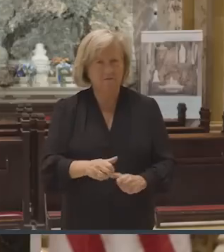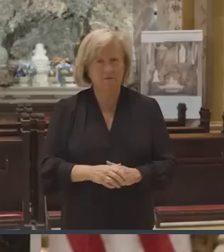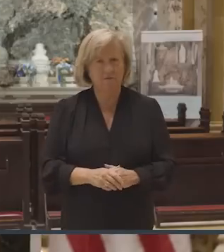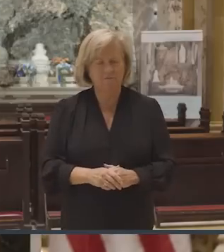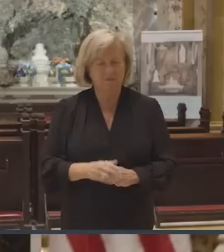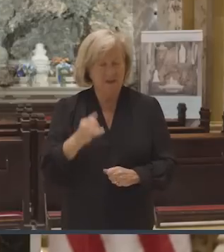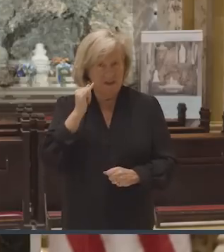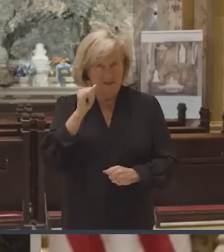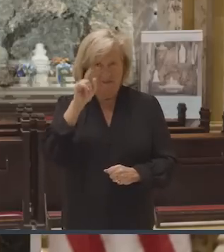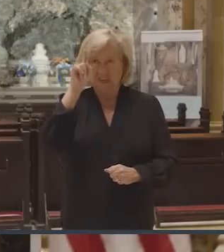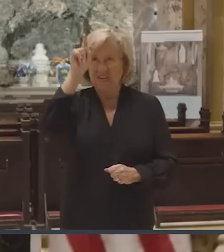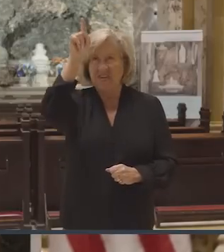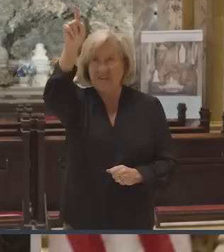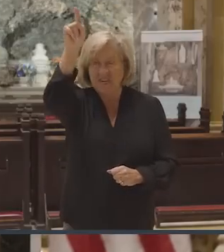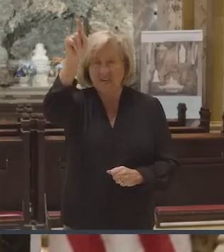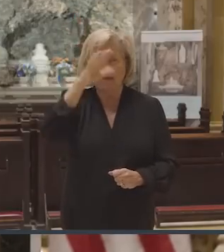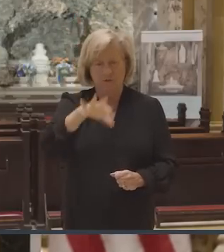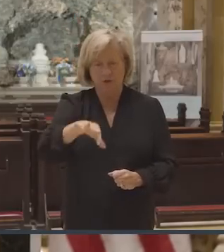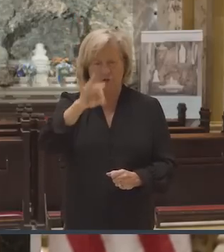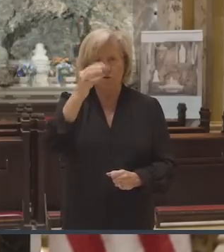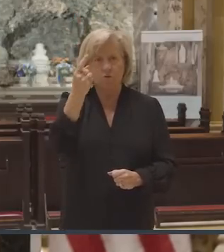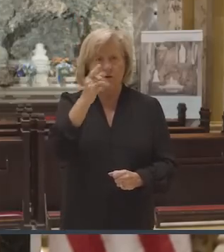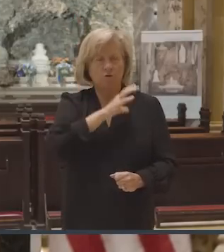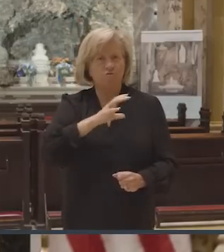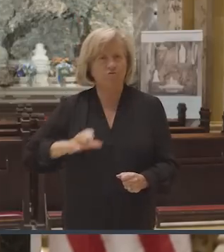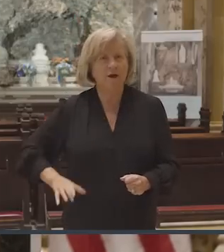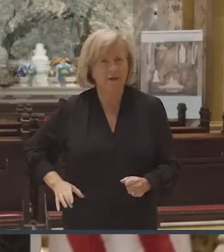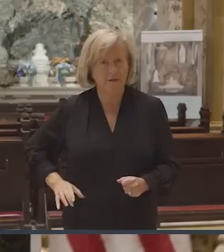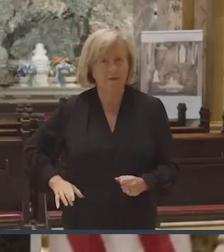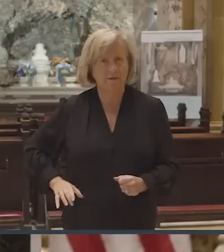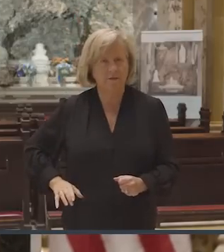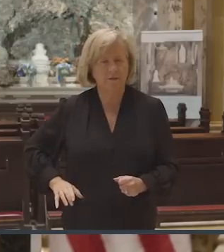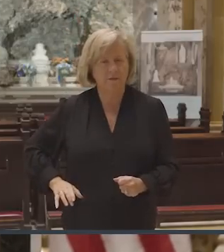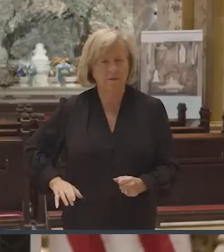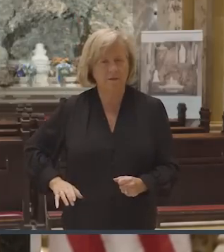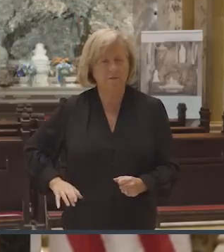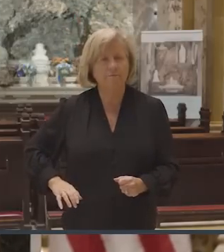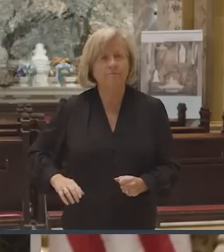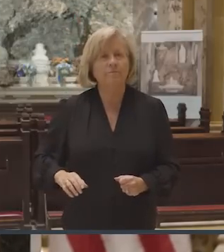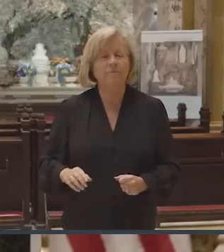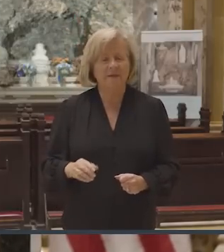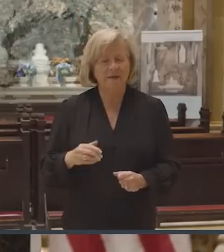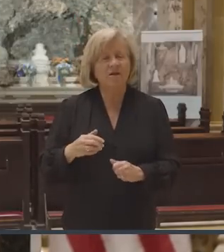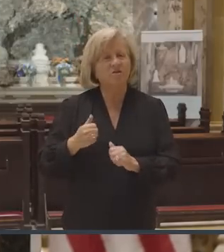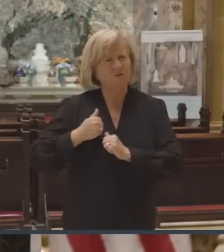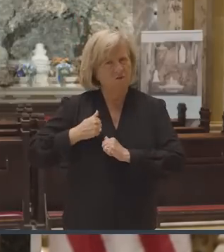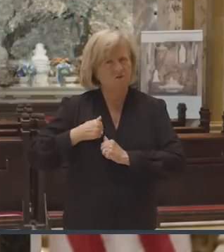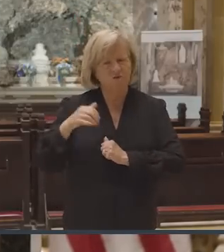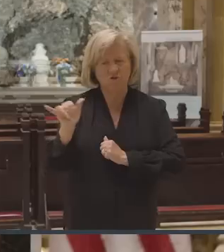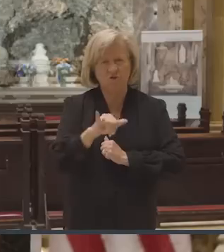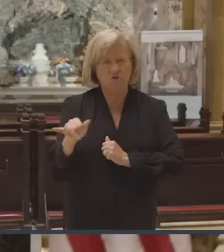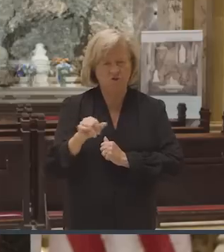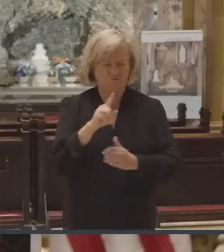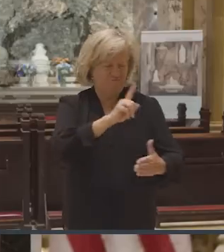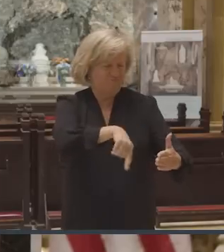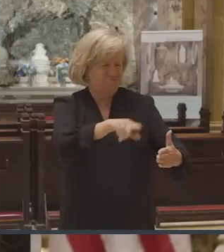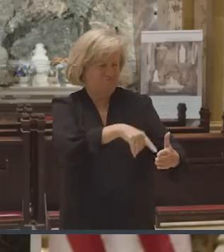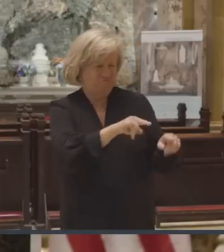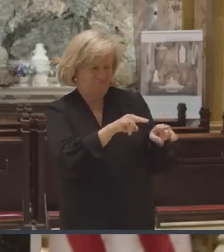If he is the chosen one, the Christ of God. Even the soldiers jeered at him.